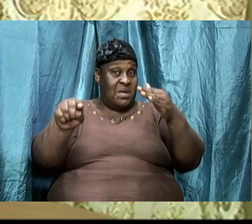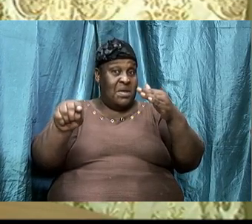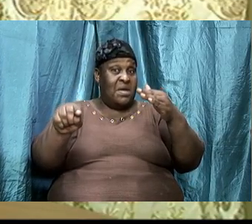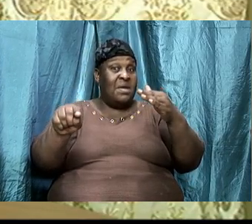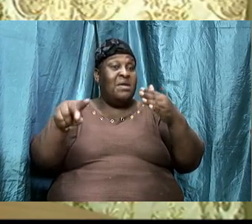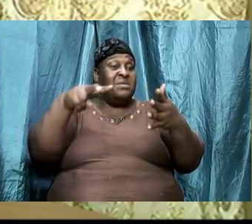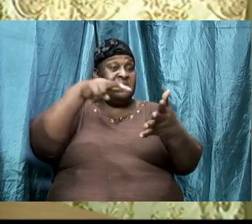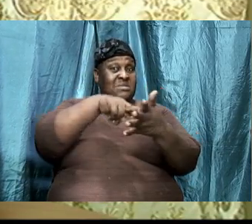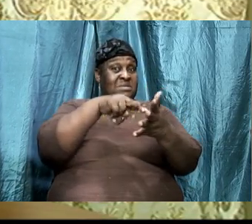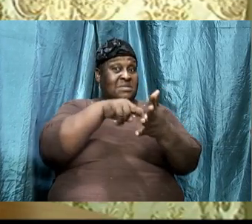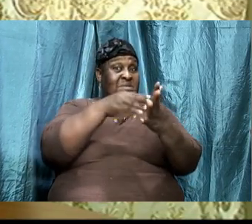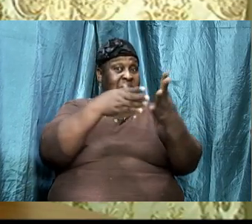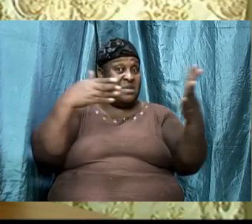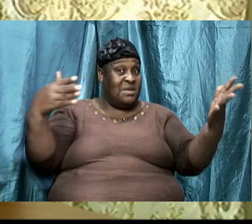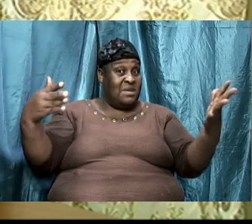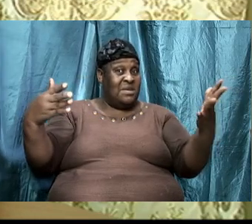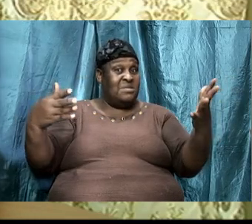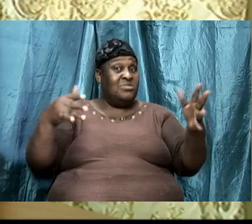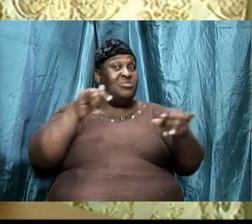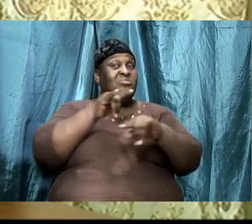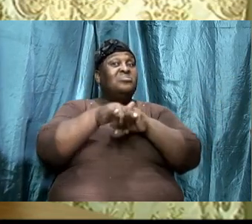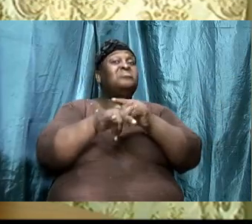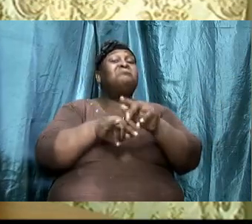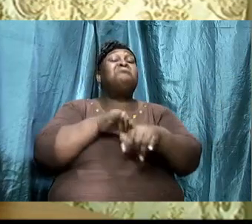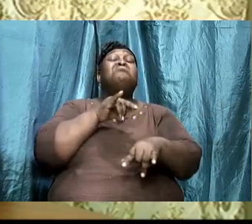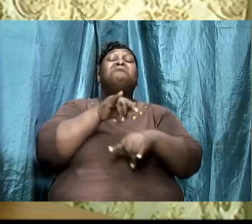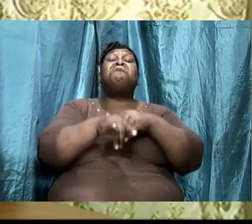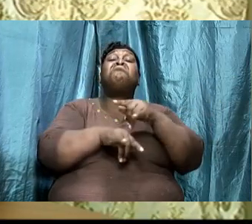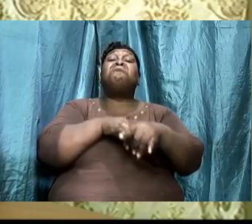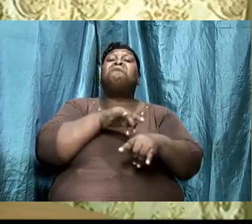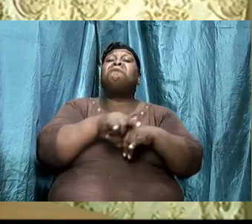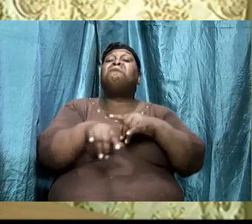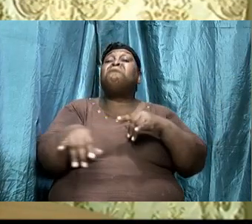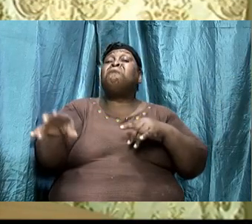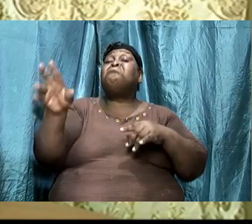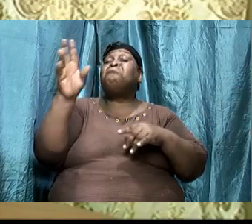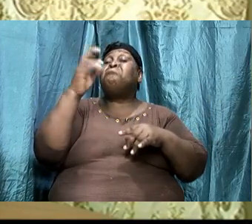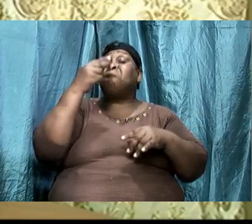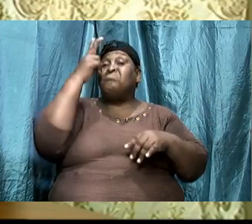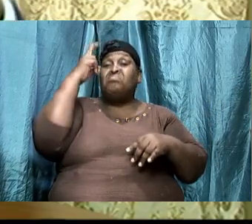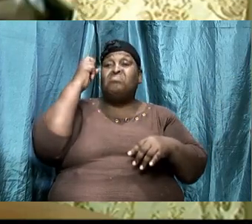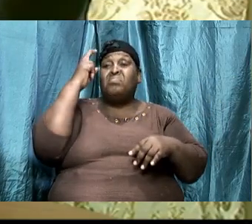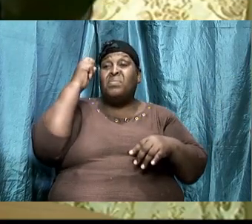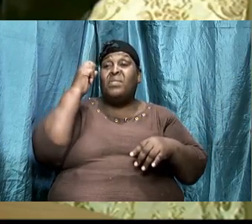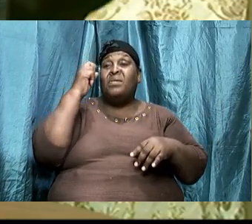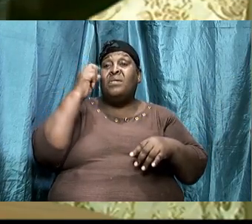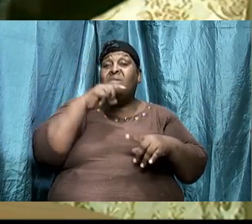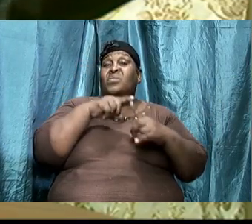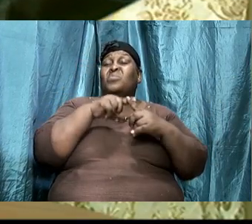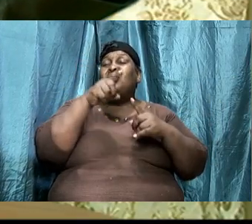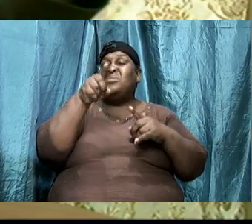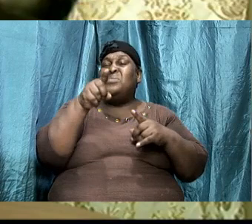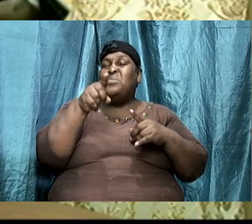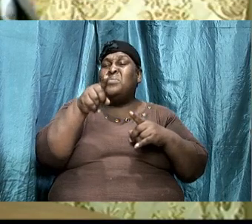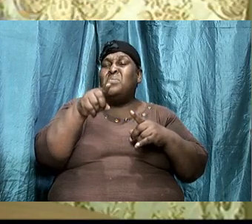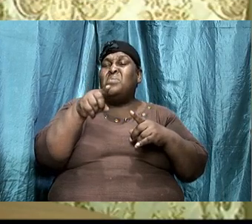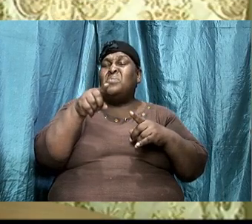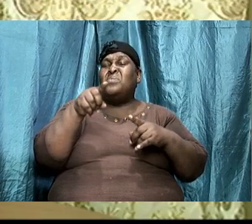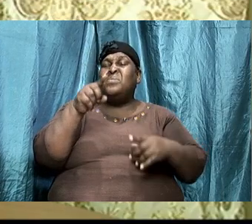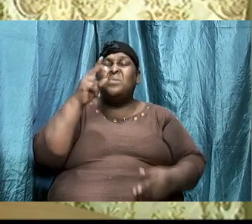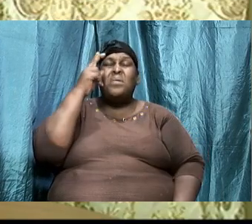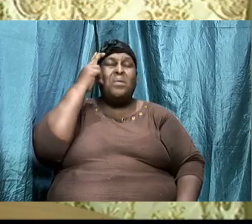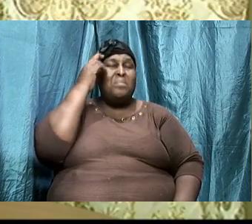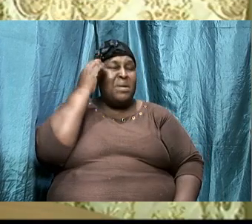of the adversary. It's when you read the word, meditate upon it, have it in your spirit that you are going to be able to stand